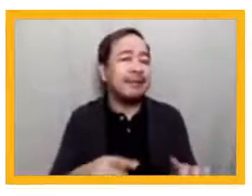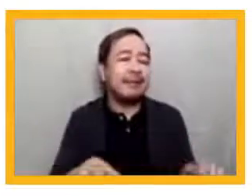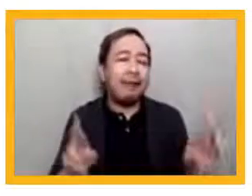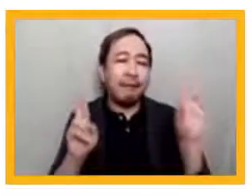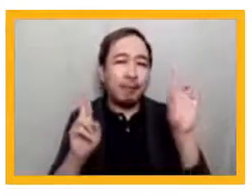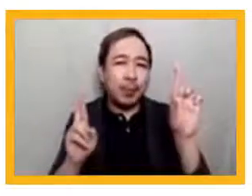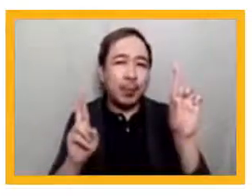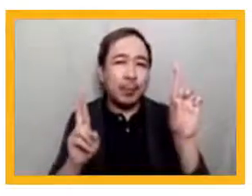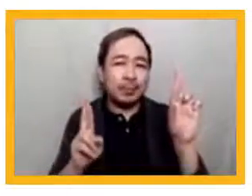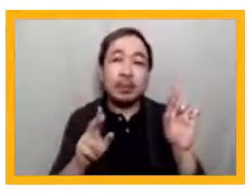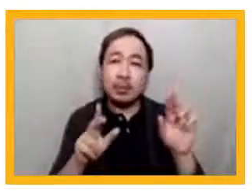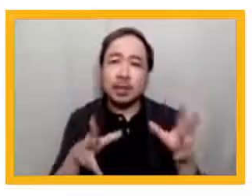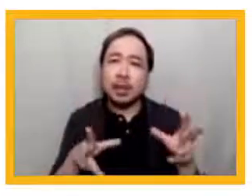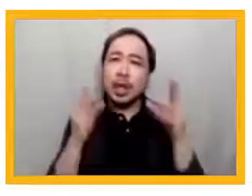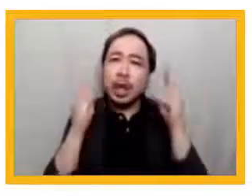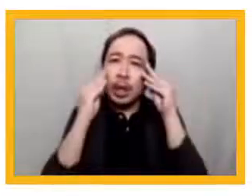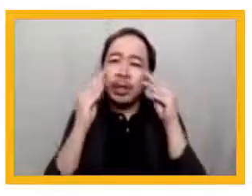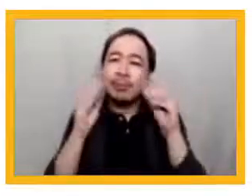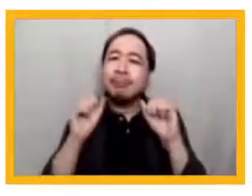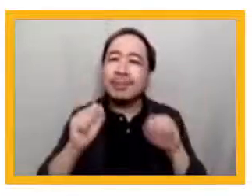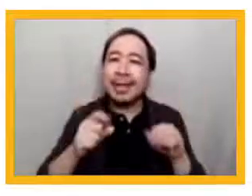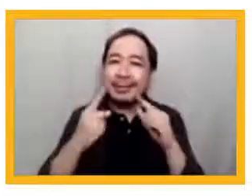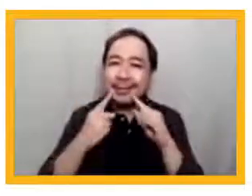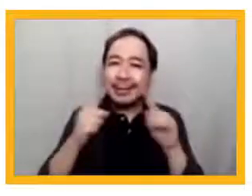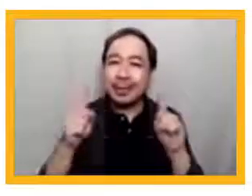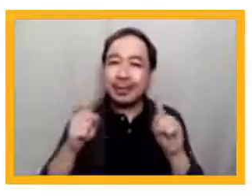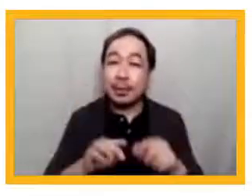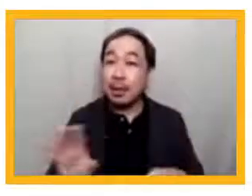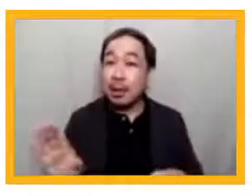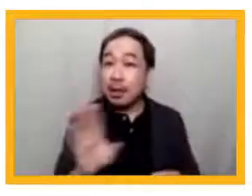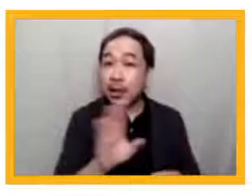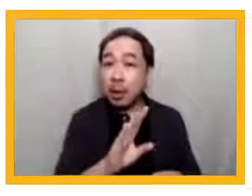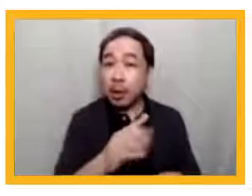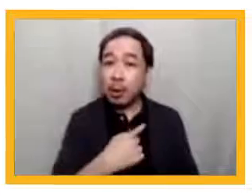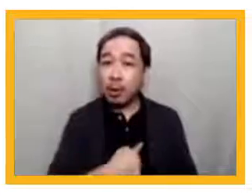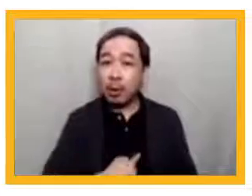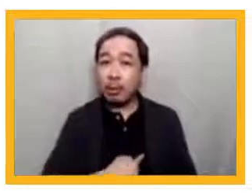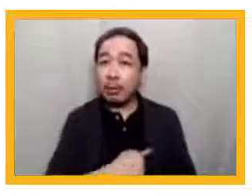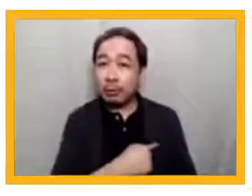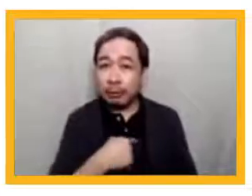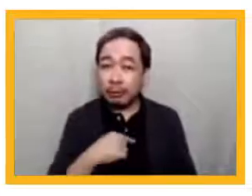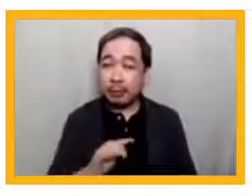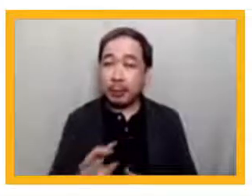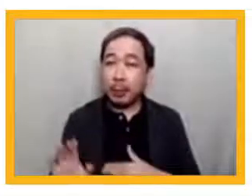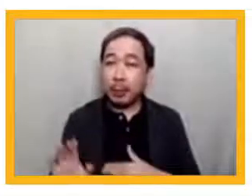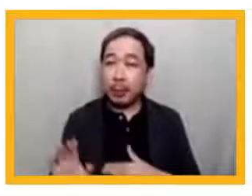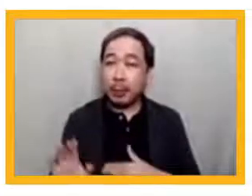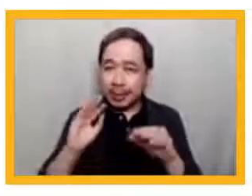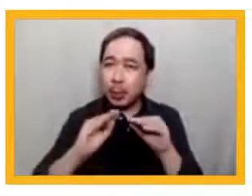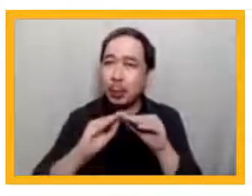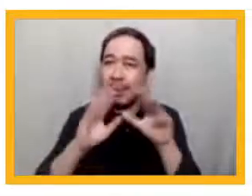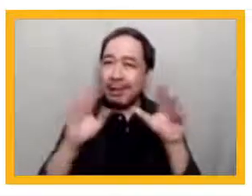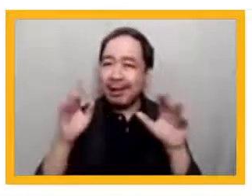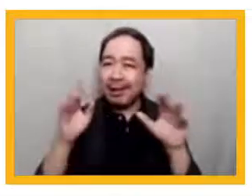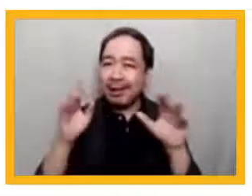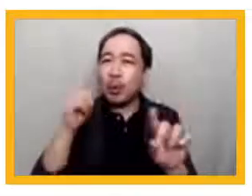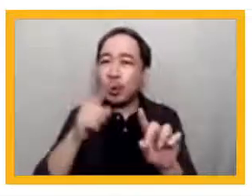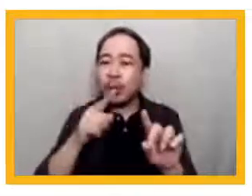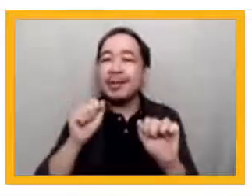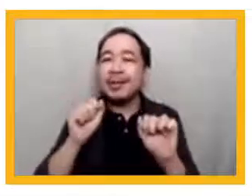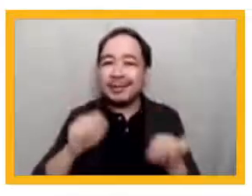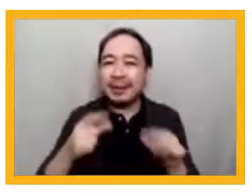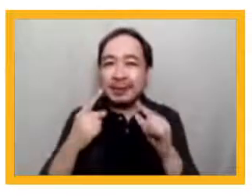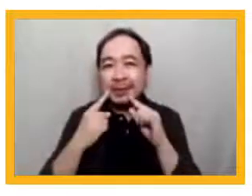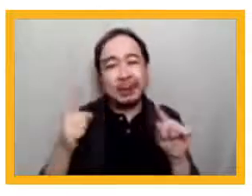Learning can happen. And with commitment and clarity, learning will happen, no matter the odds. Thank you so much for having